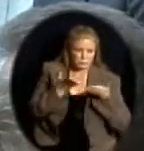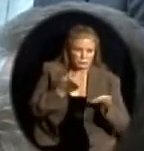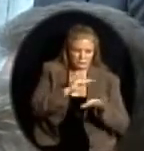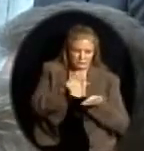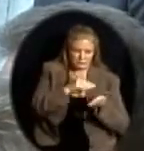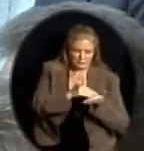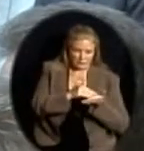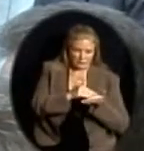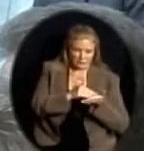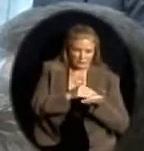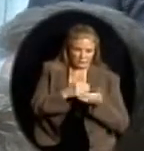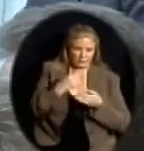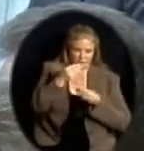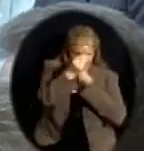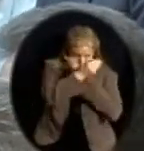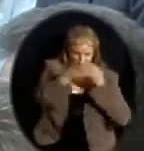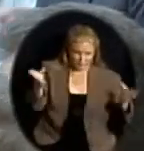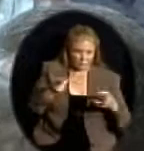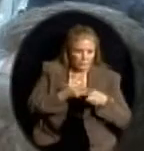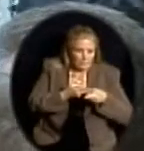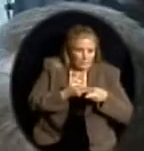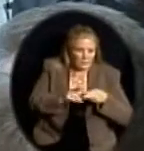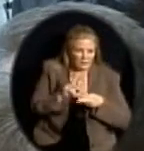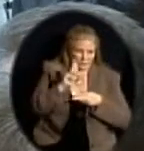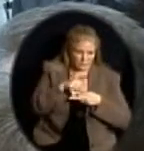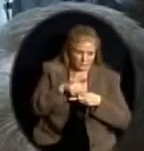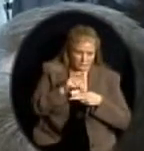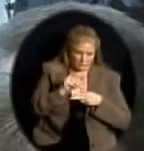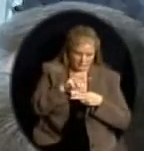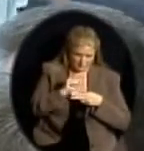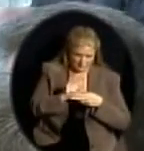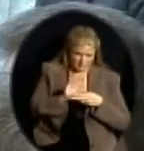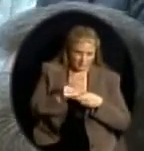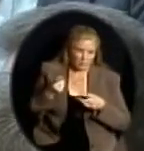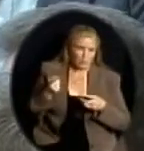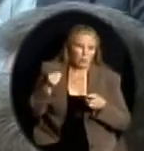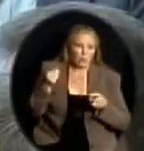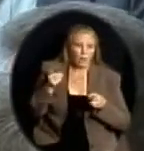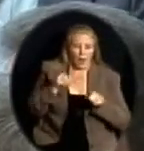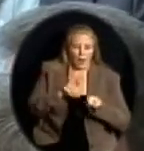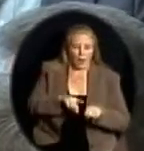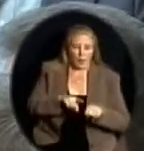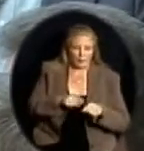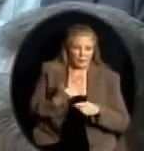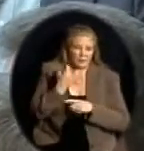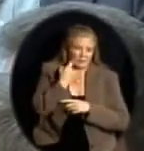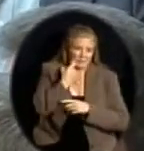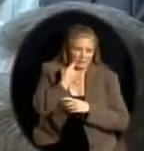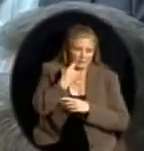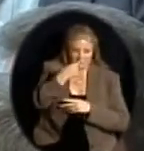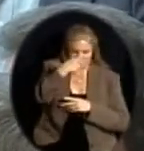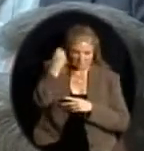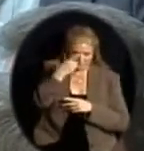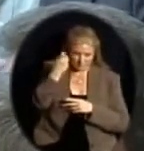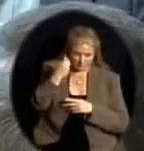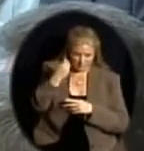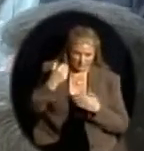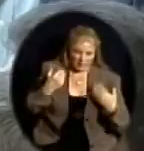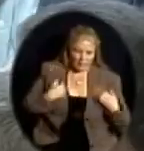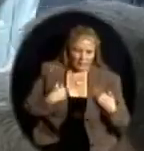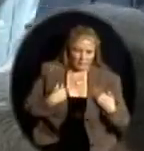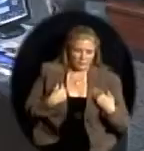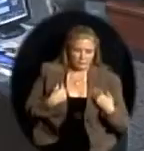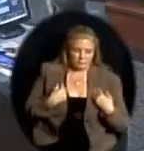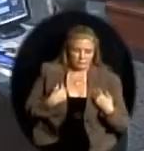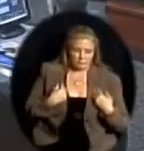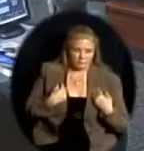of situations that occurred this summer. This summer we managed to complete one major project for every two hours. This does not